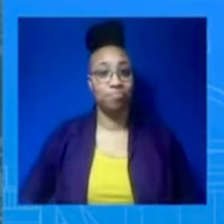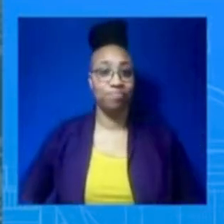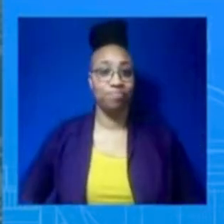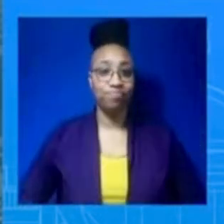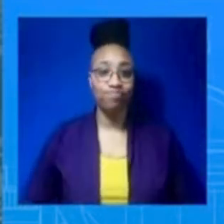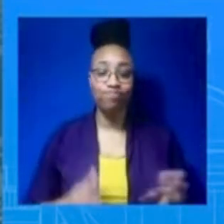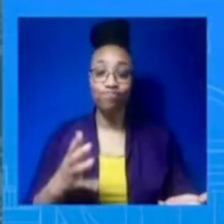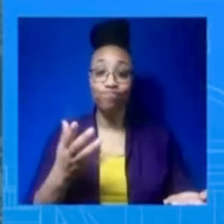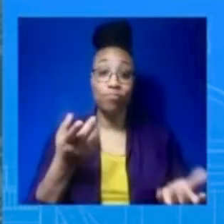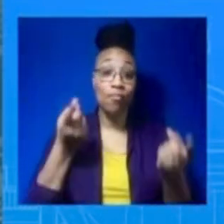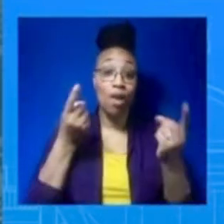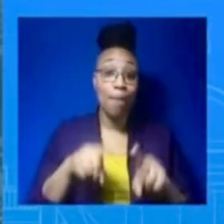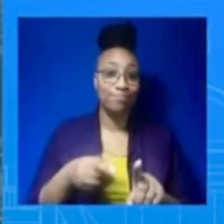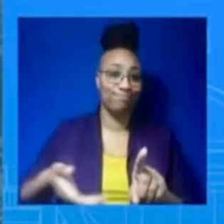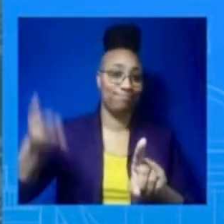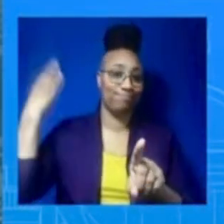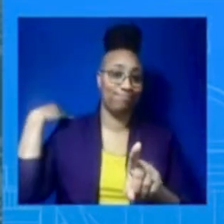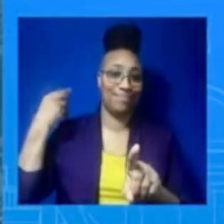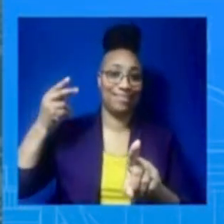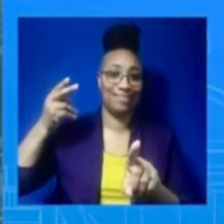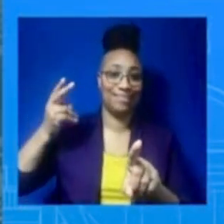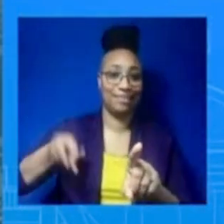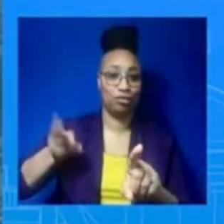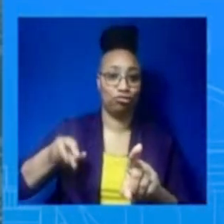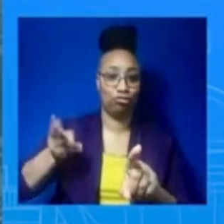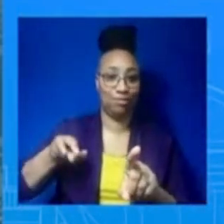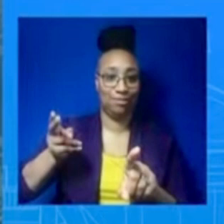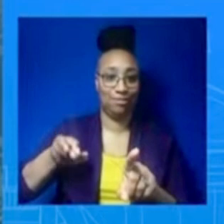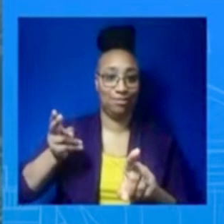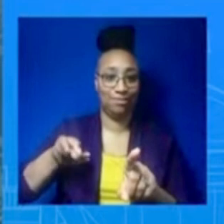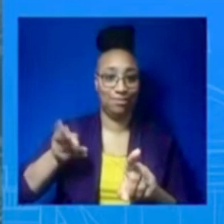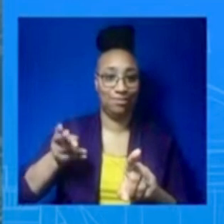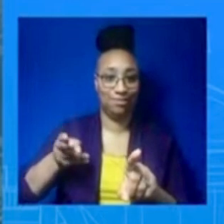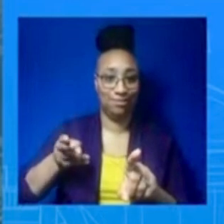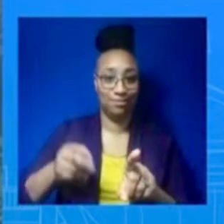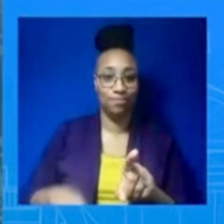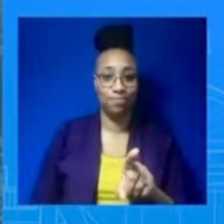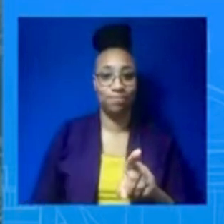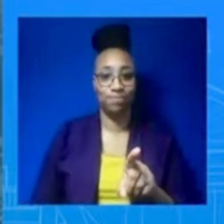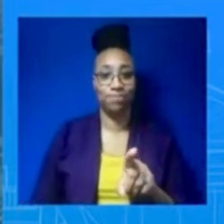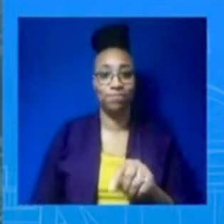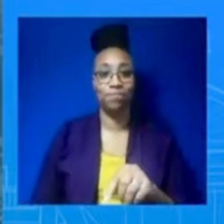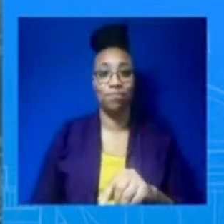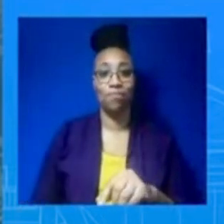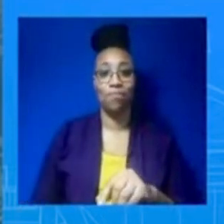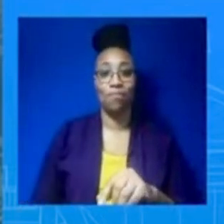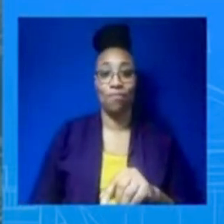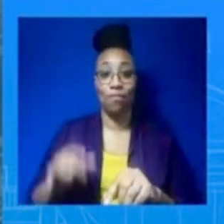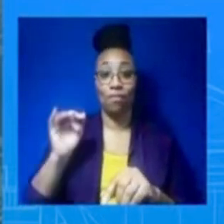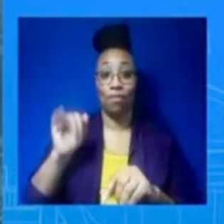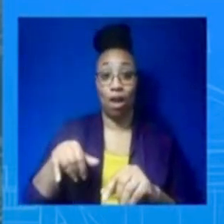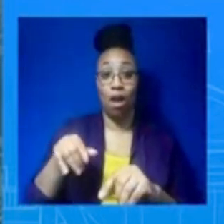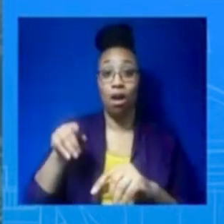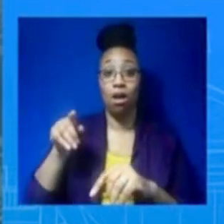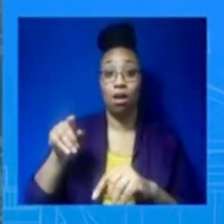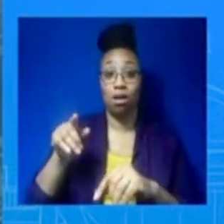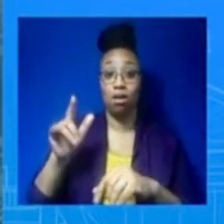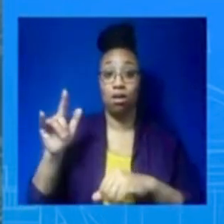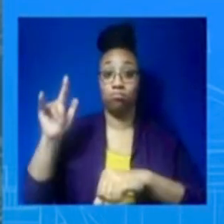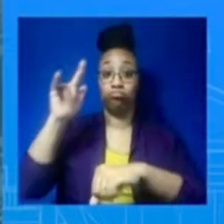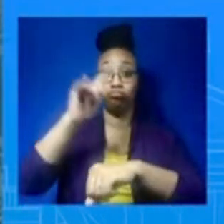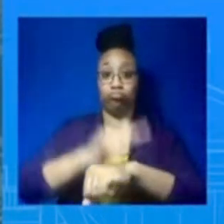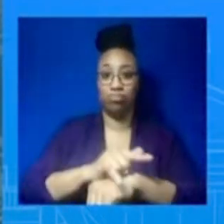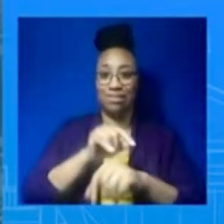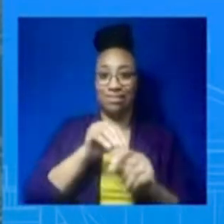for a call. The President will want to have a conversation with President Xi at the appropriate time. Thank you.